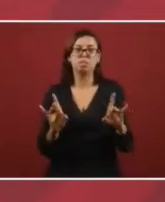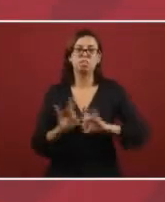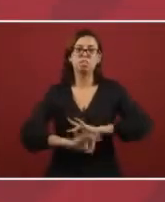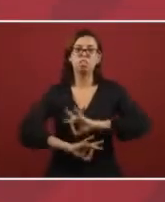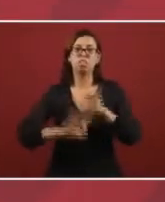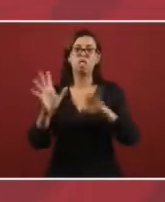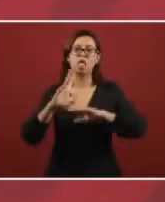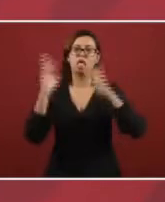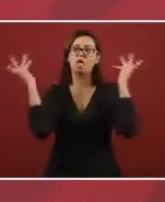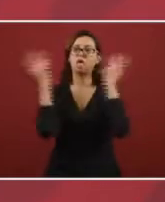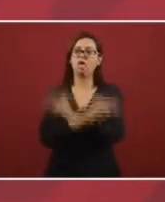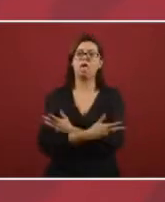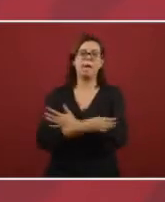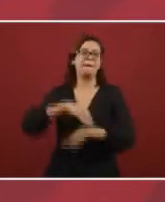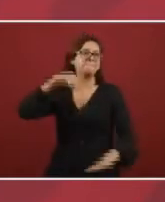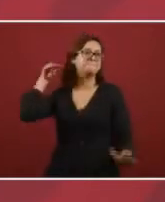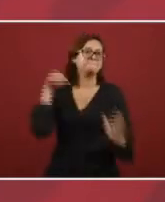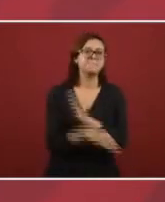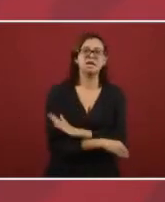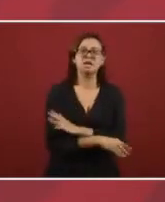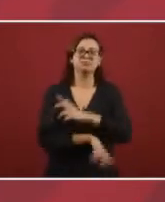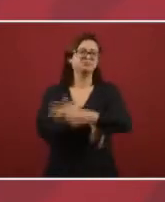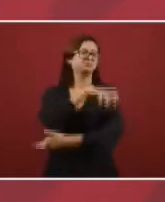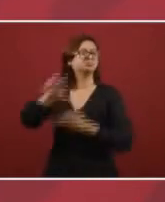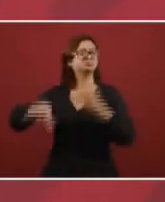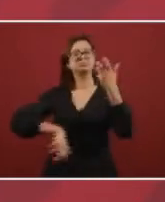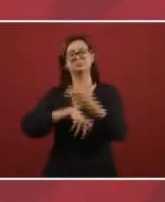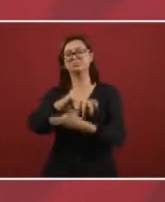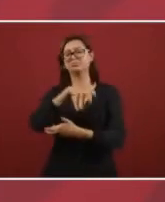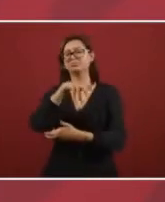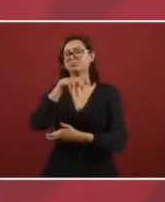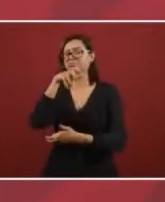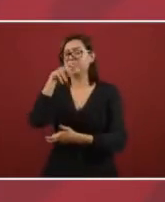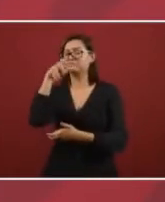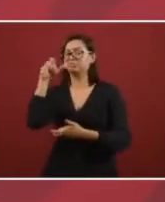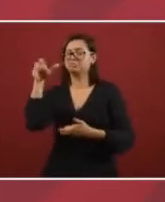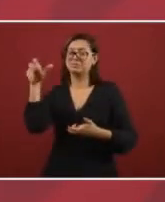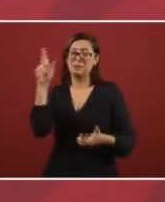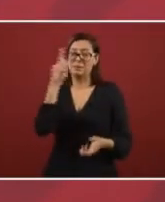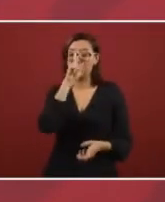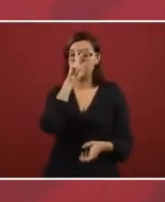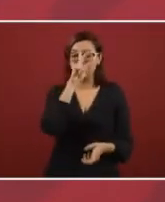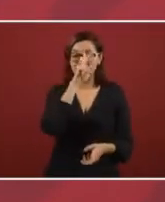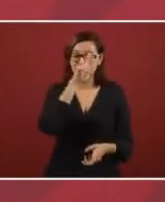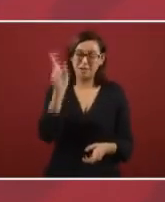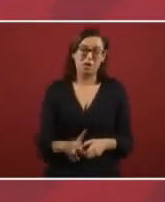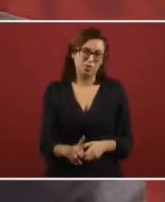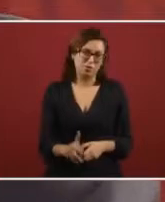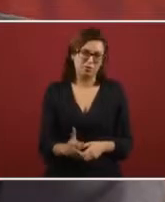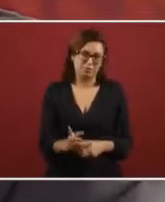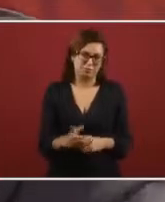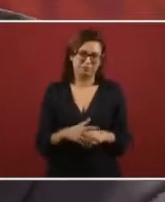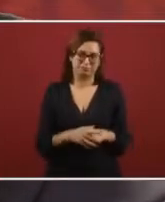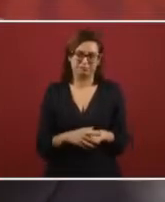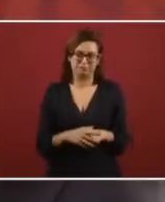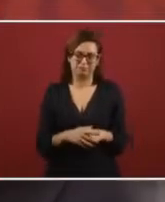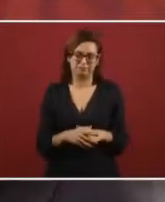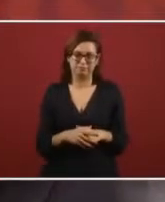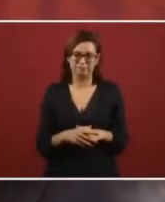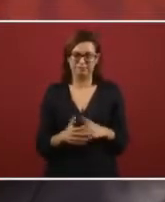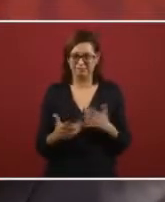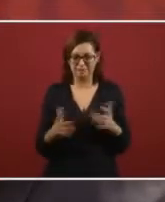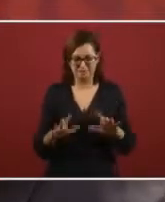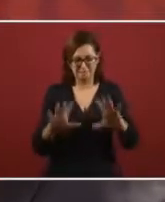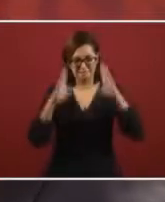prices went down and it generated the social crisis that precipitated that